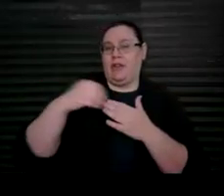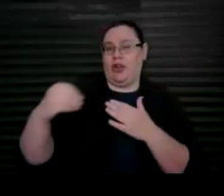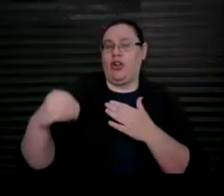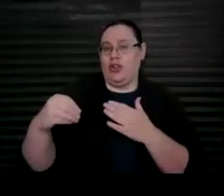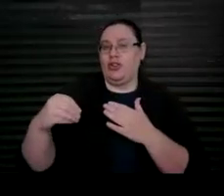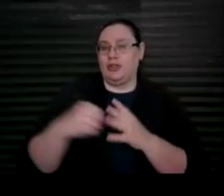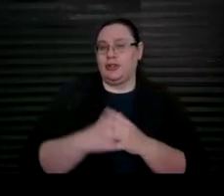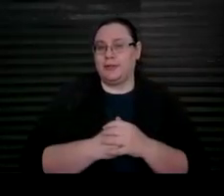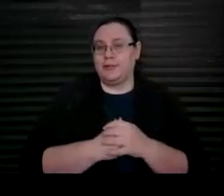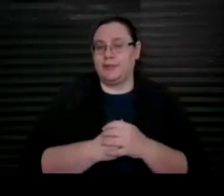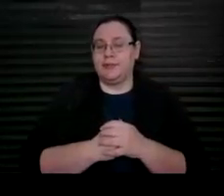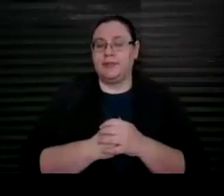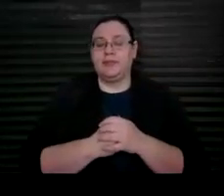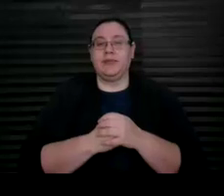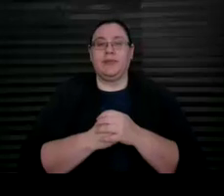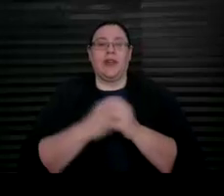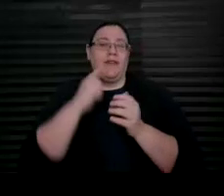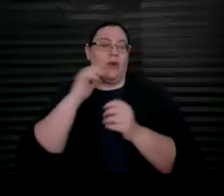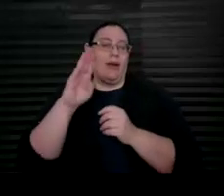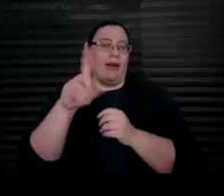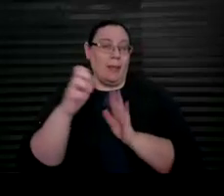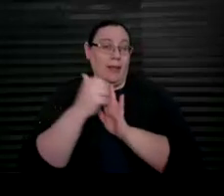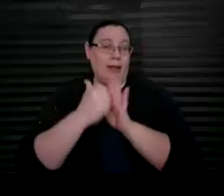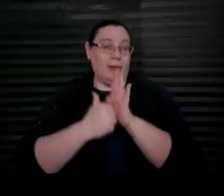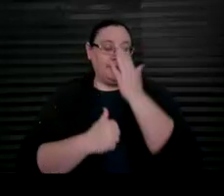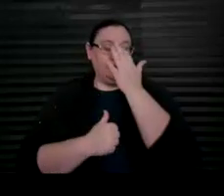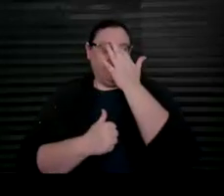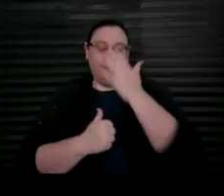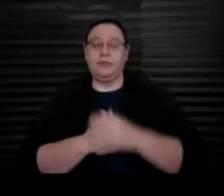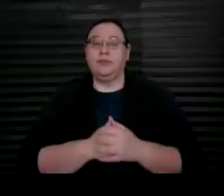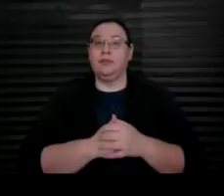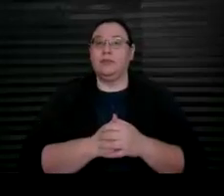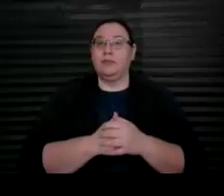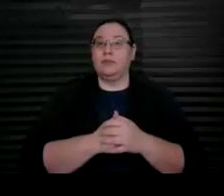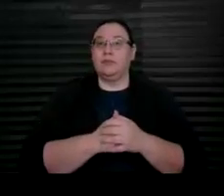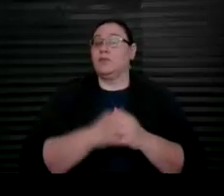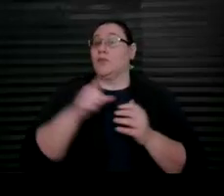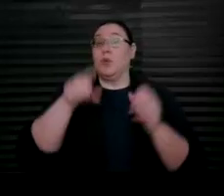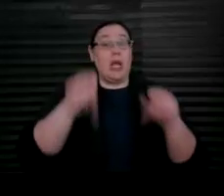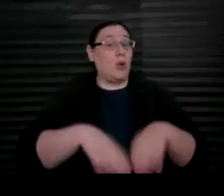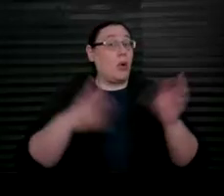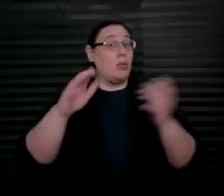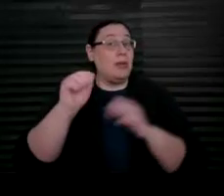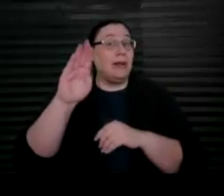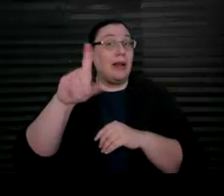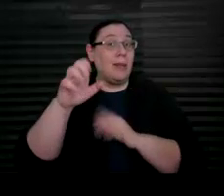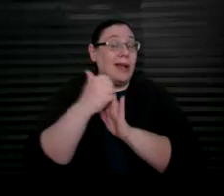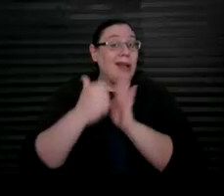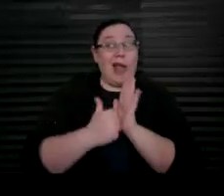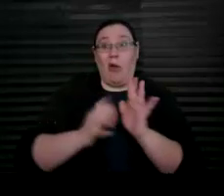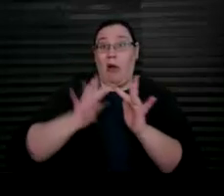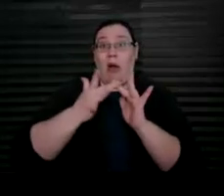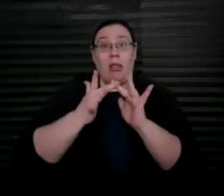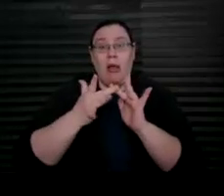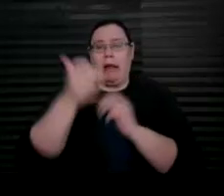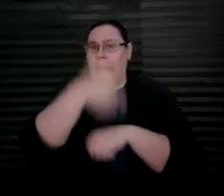deposited into the ABLE account. • You can open an ABLE account online at any time